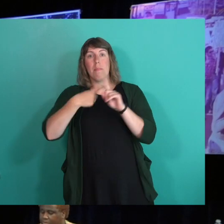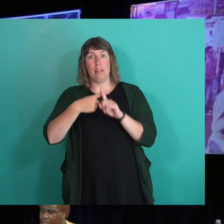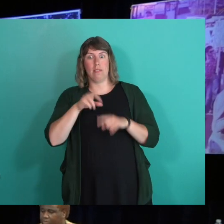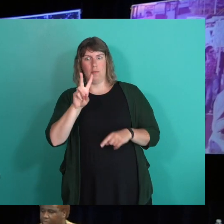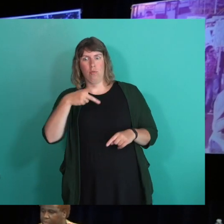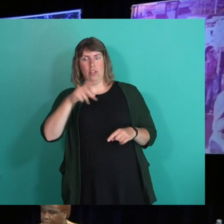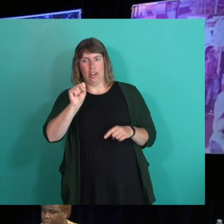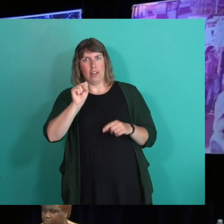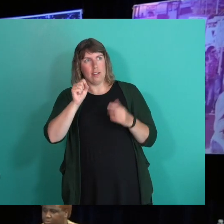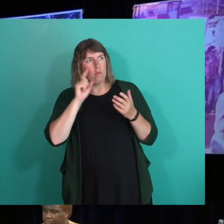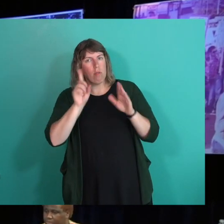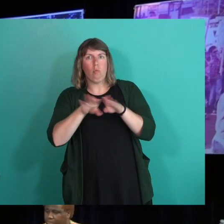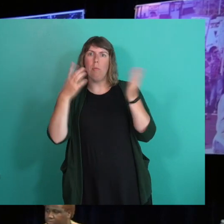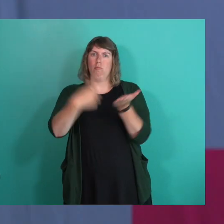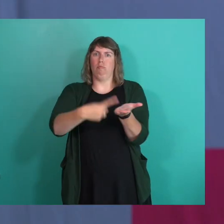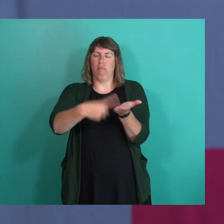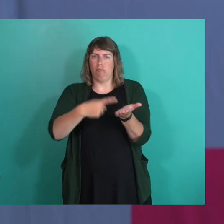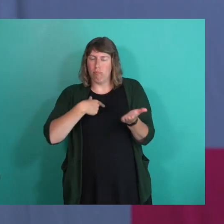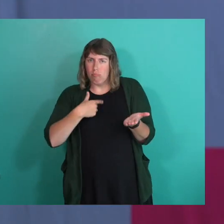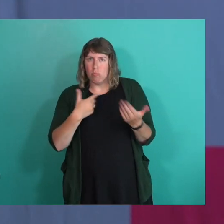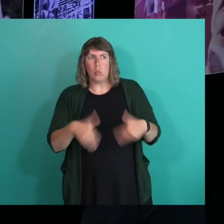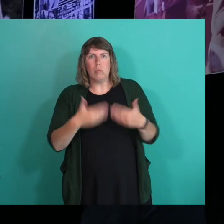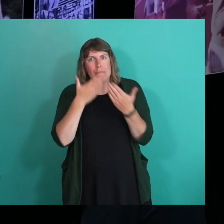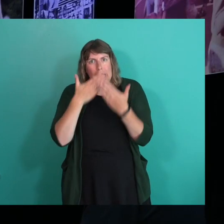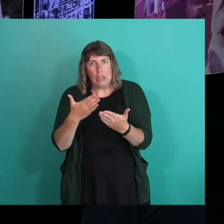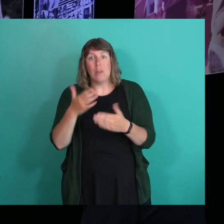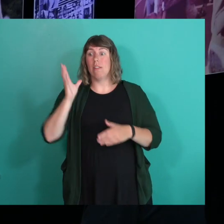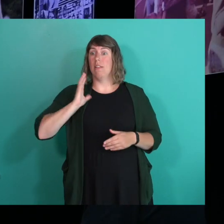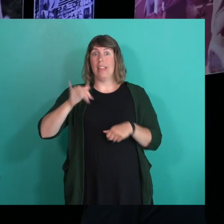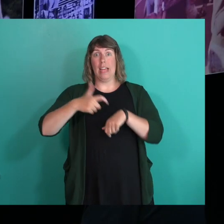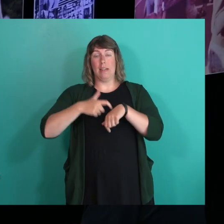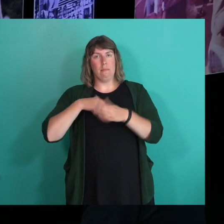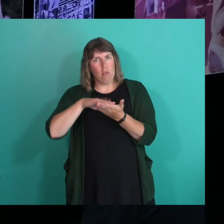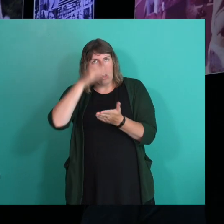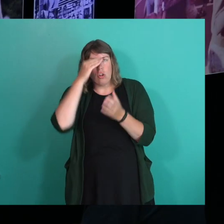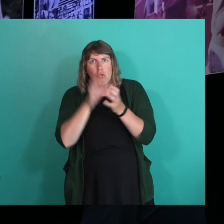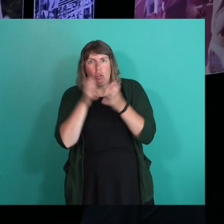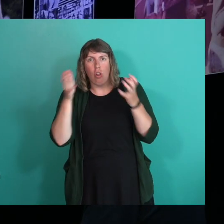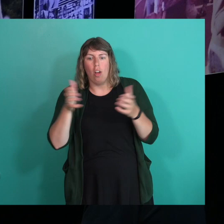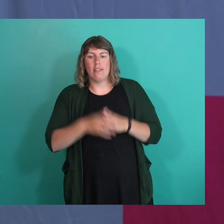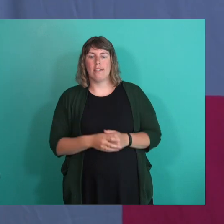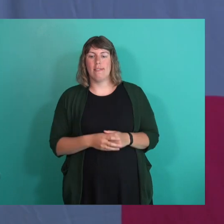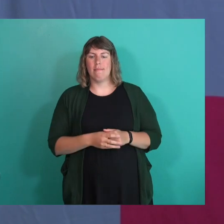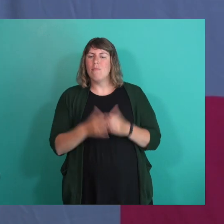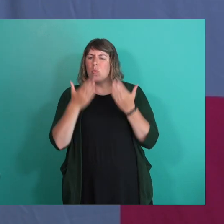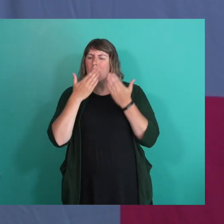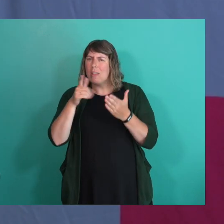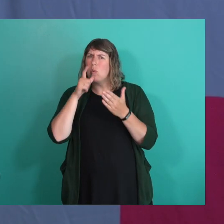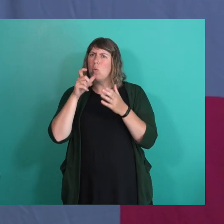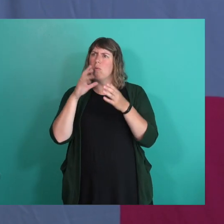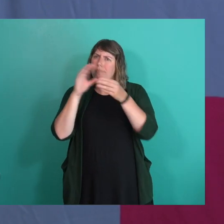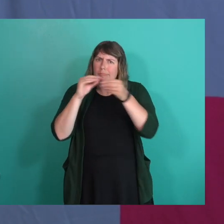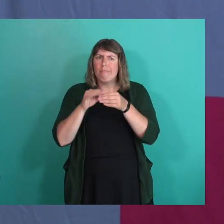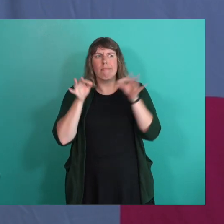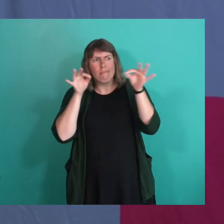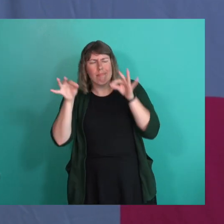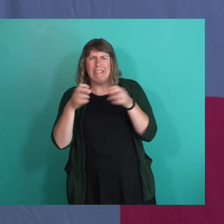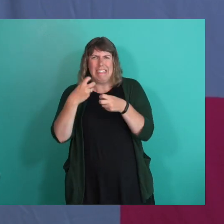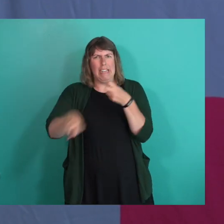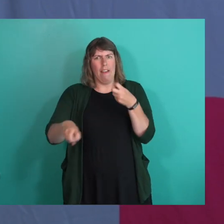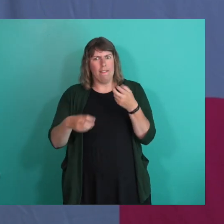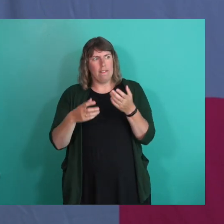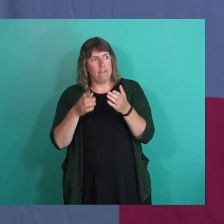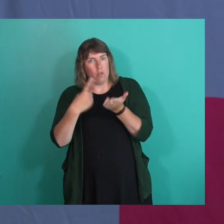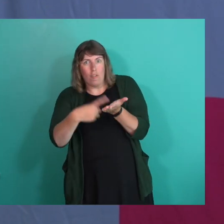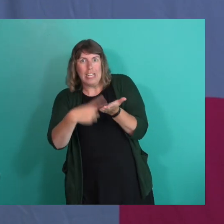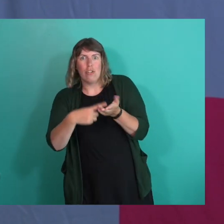And, you know, I learned a lot around that time, thanks to the, you know, folks doing that work and having those tough and sometimes